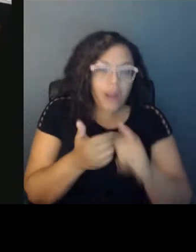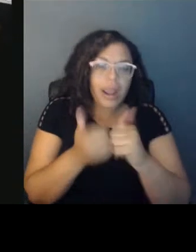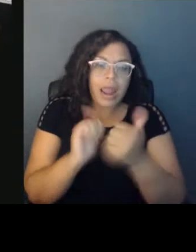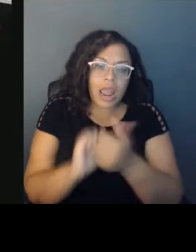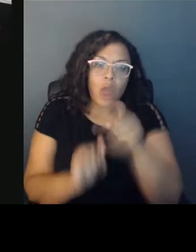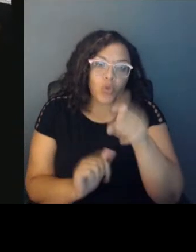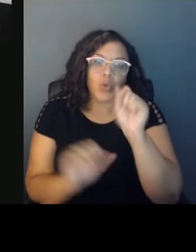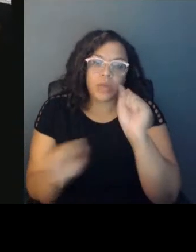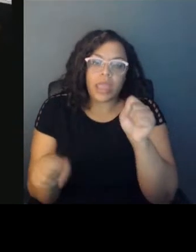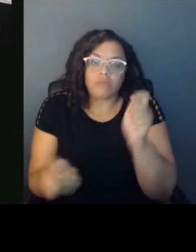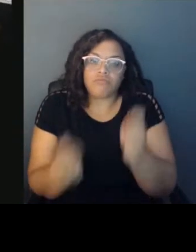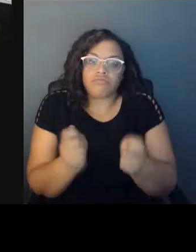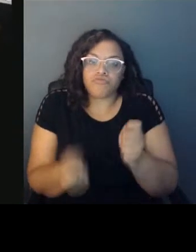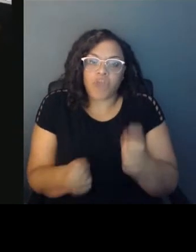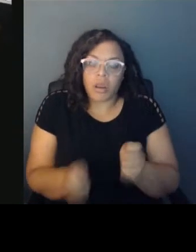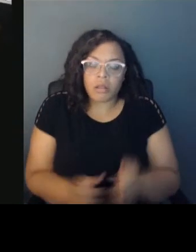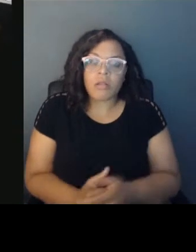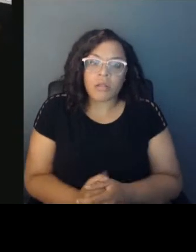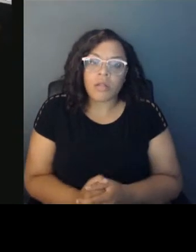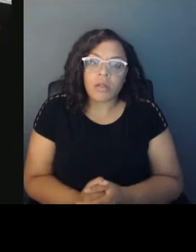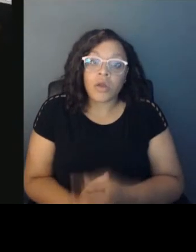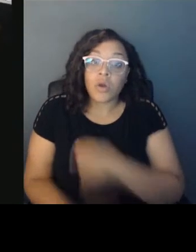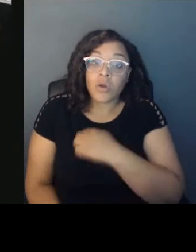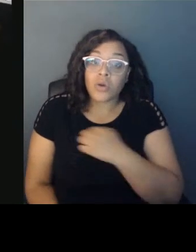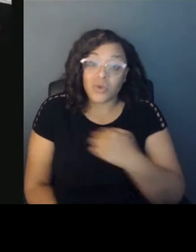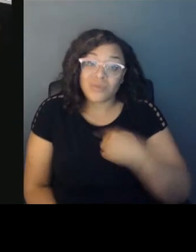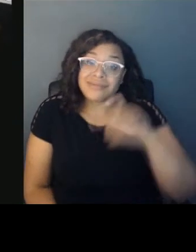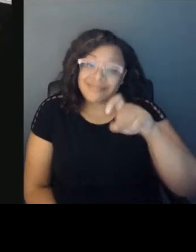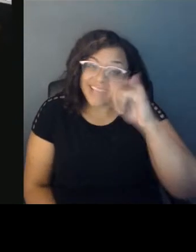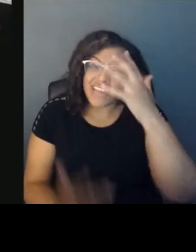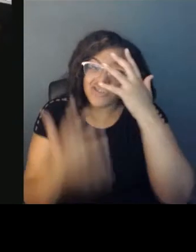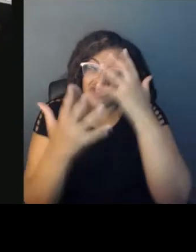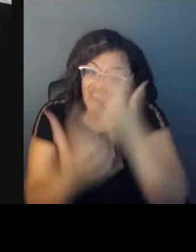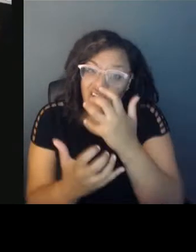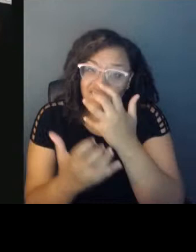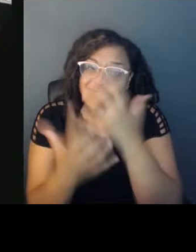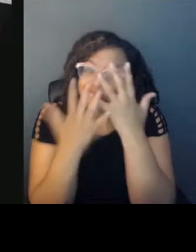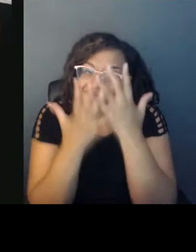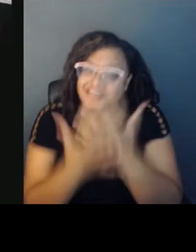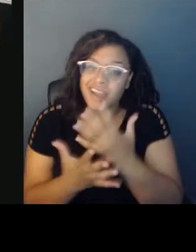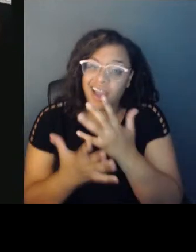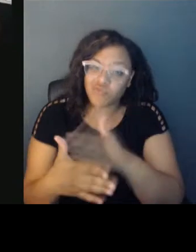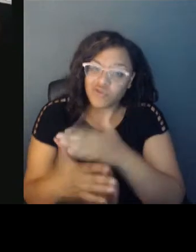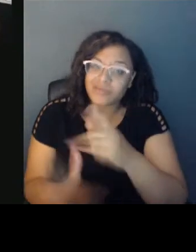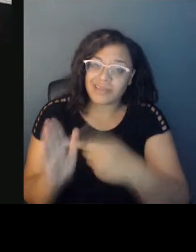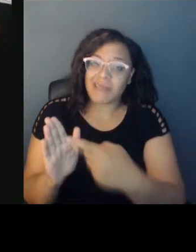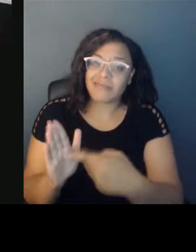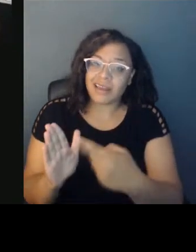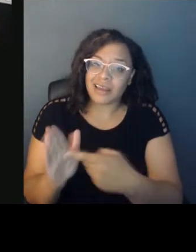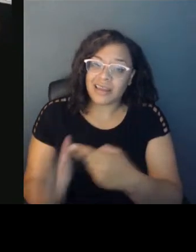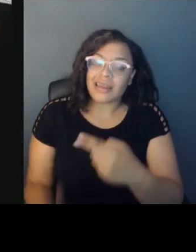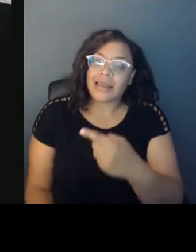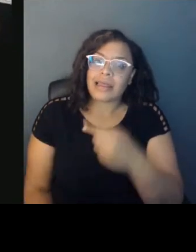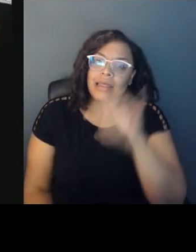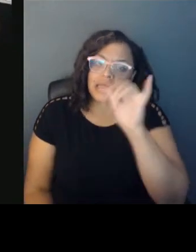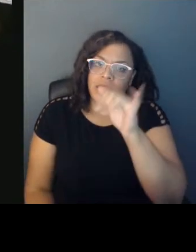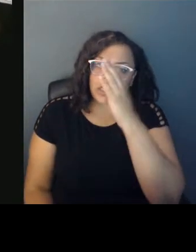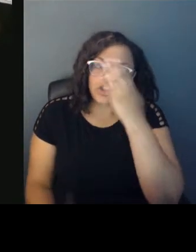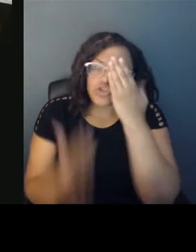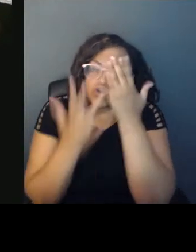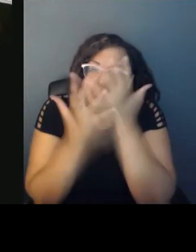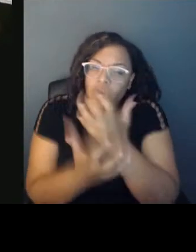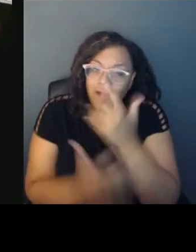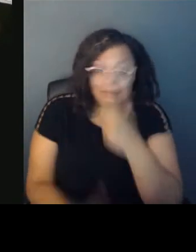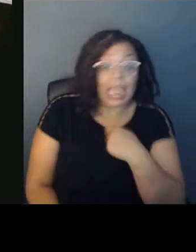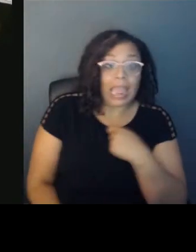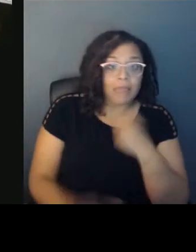we need that darkness. So I feel like we need that darkness because I'm a very direct and I'm a realist. So we need